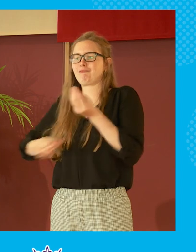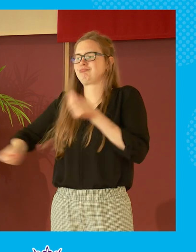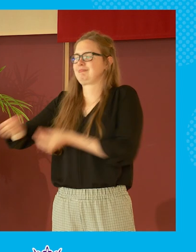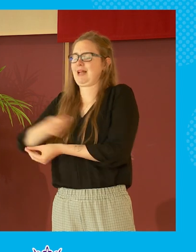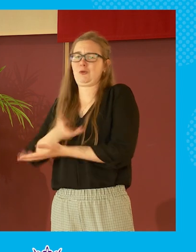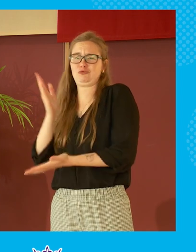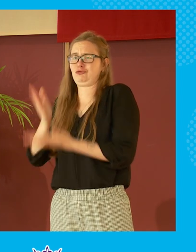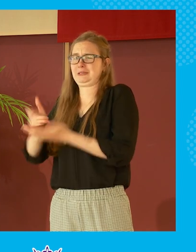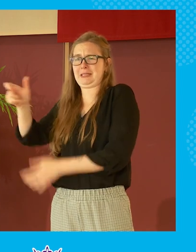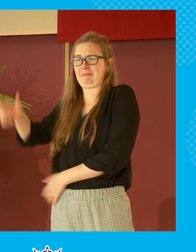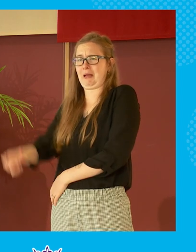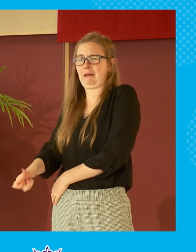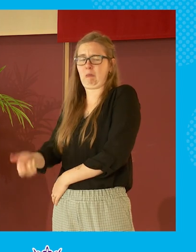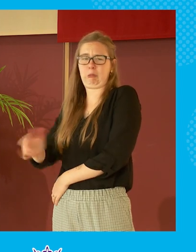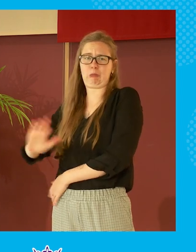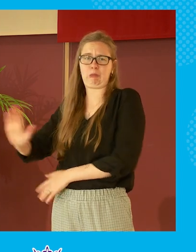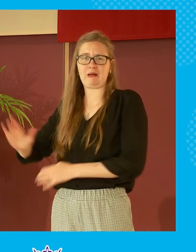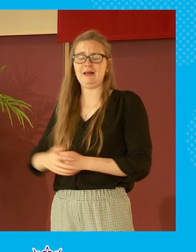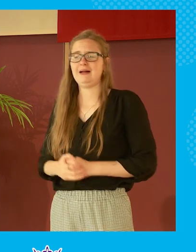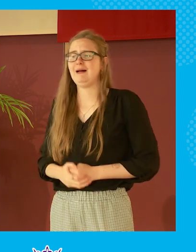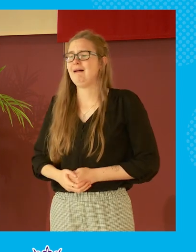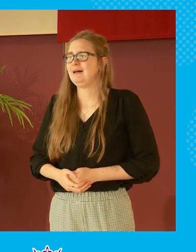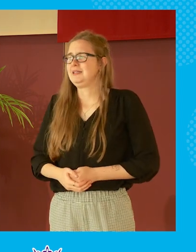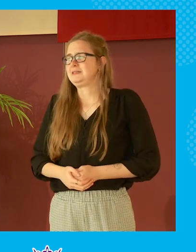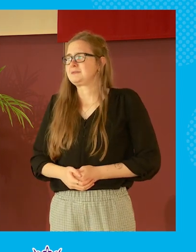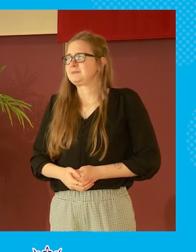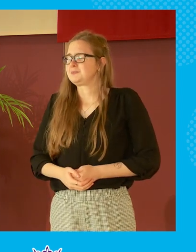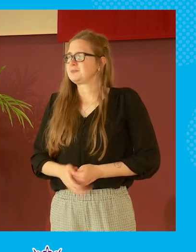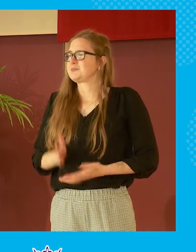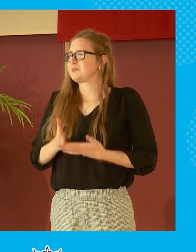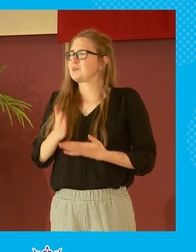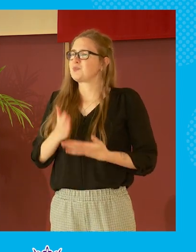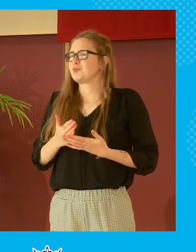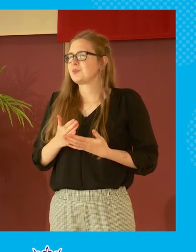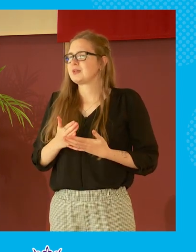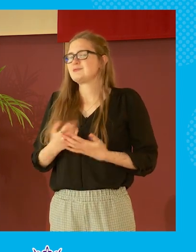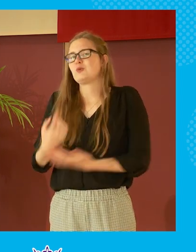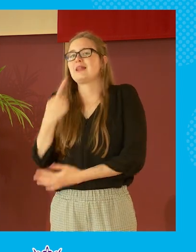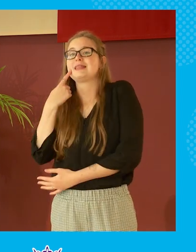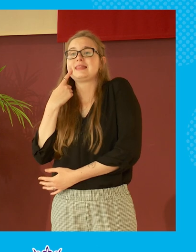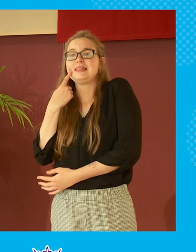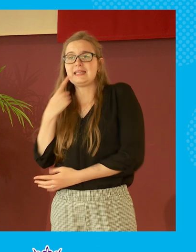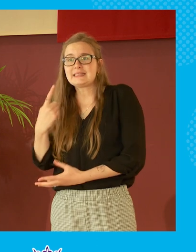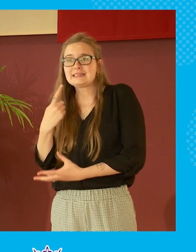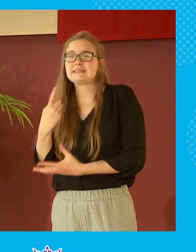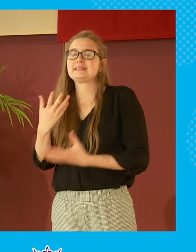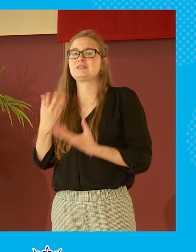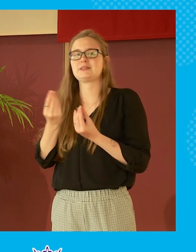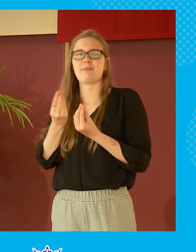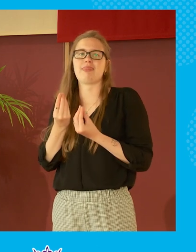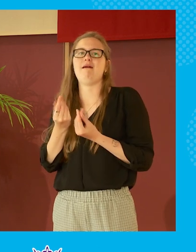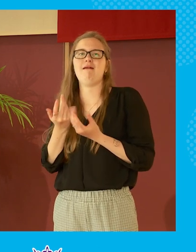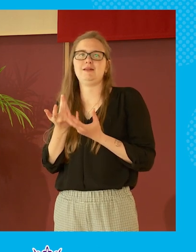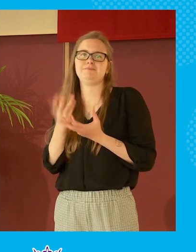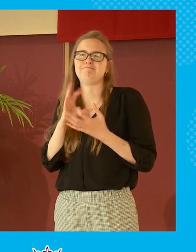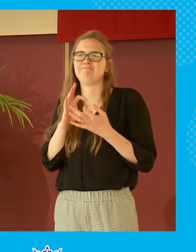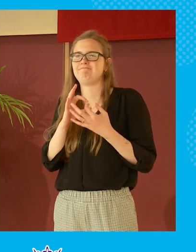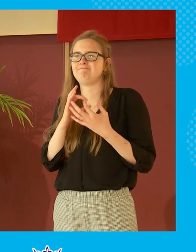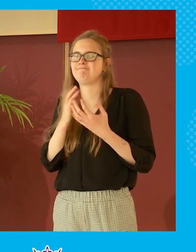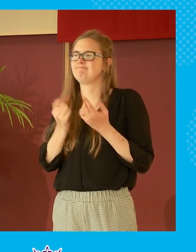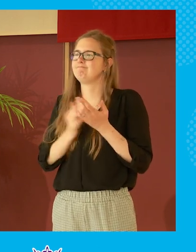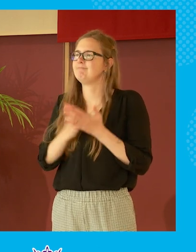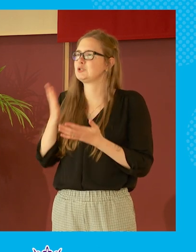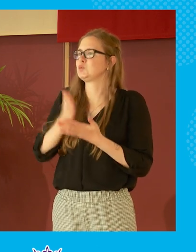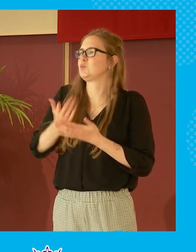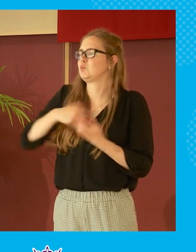trust the man with my money ever um but so so i think i think there's there's something around uh making